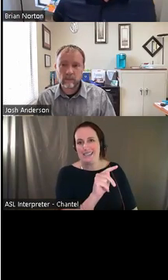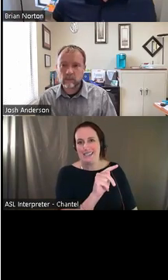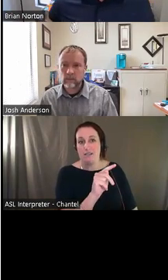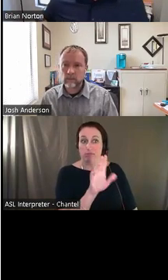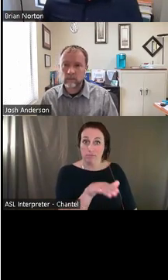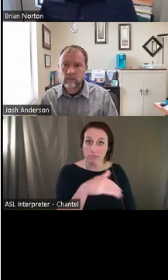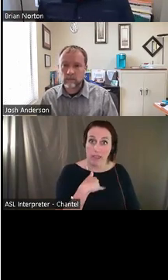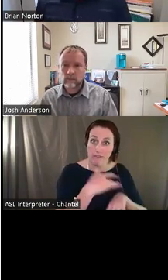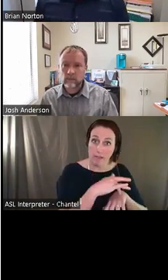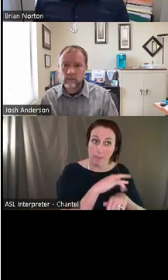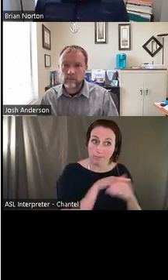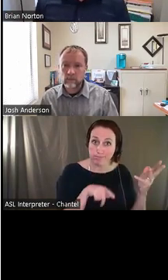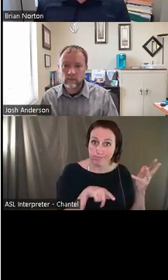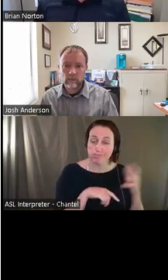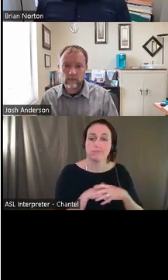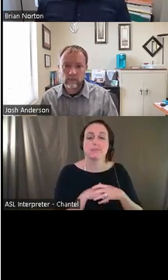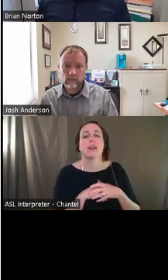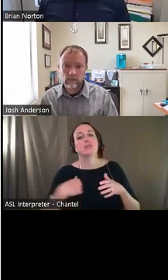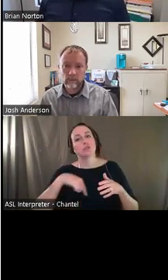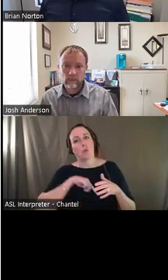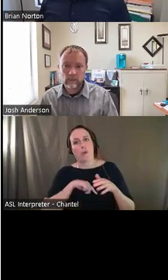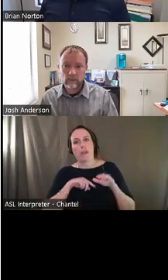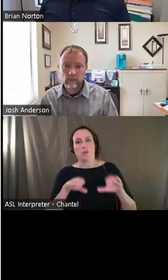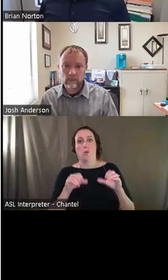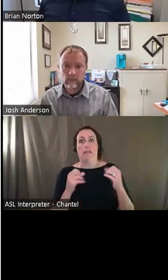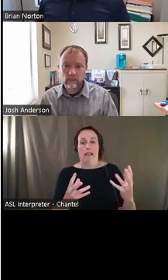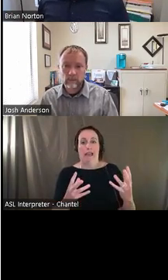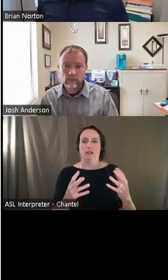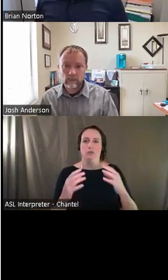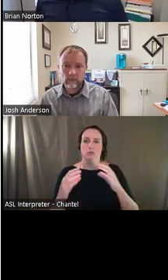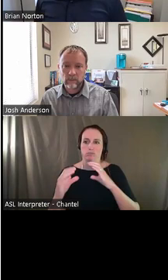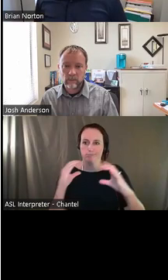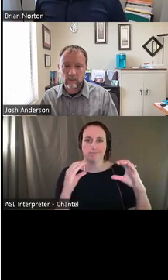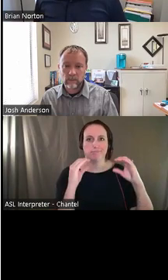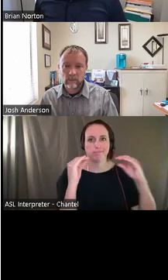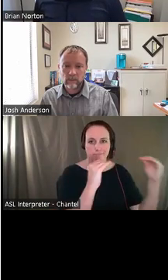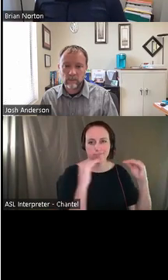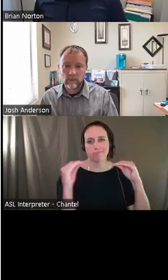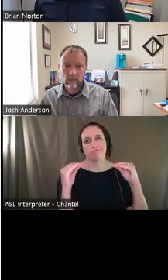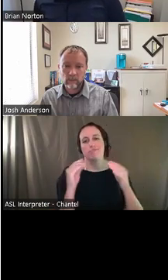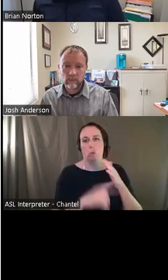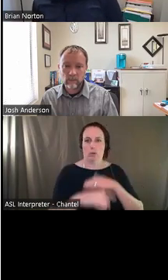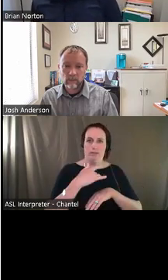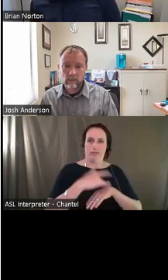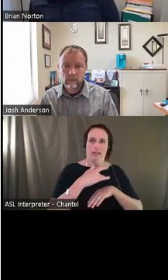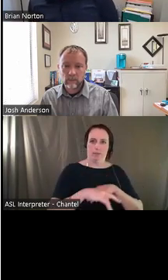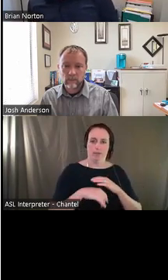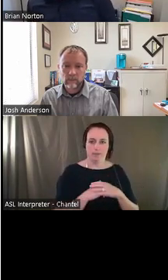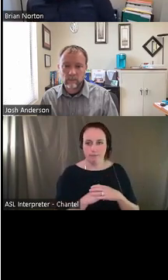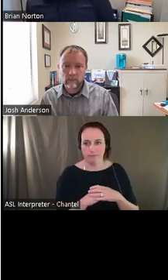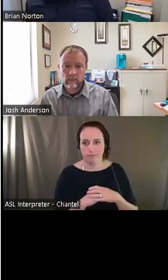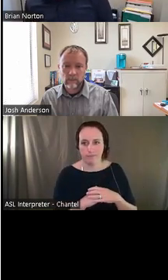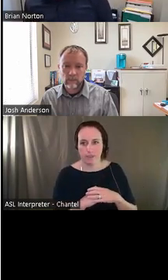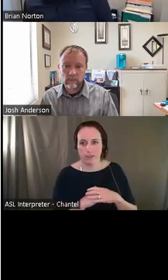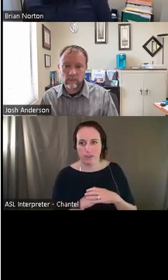we do a lot of different things to make sure people are aware of the different types of tools and assistive technology or the resources